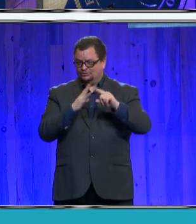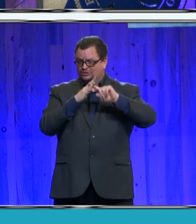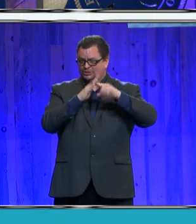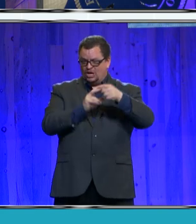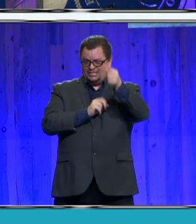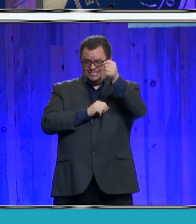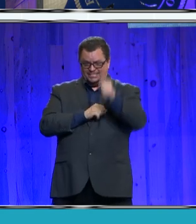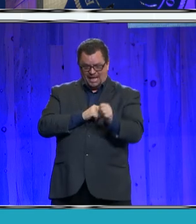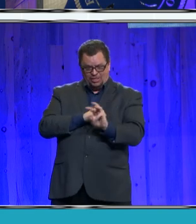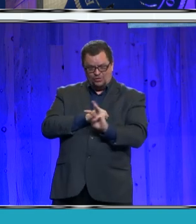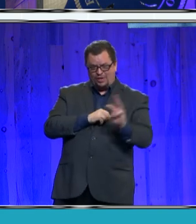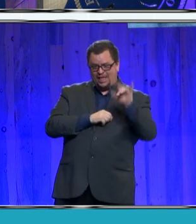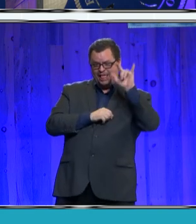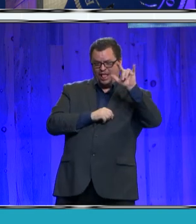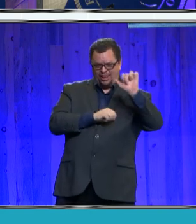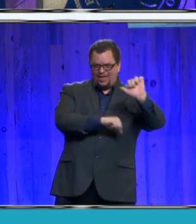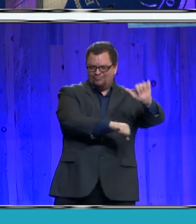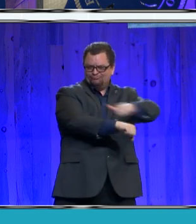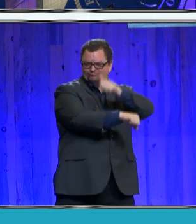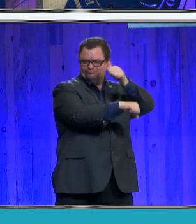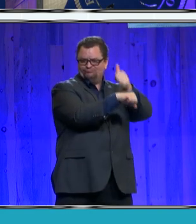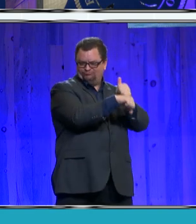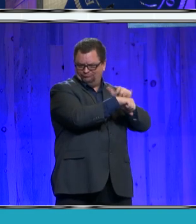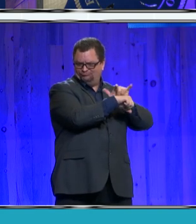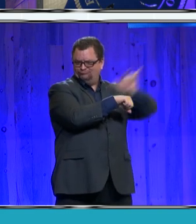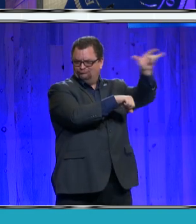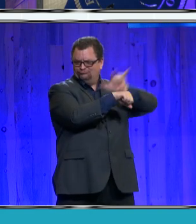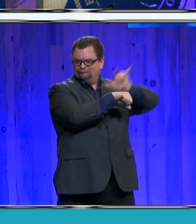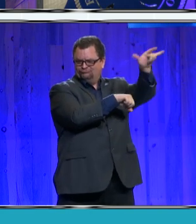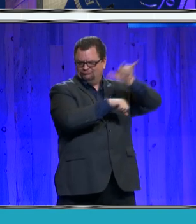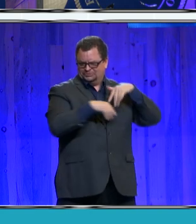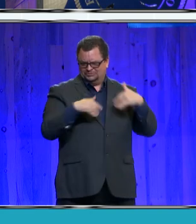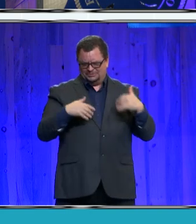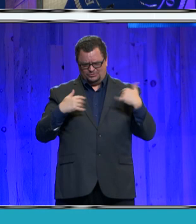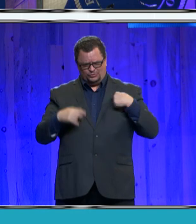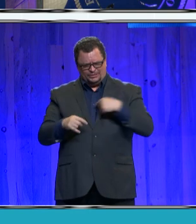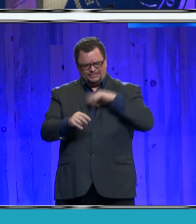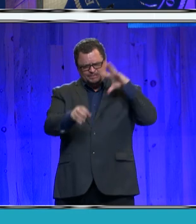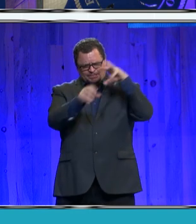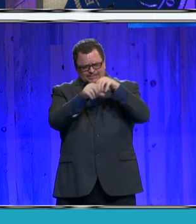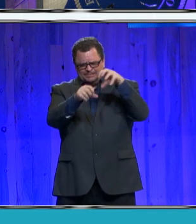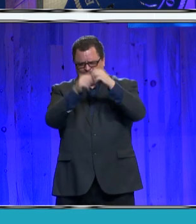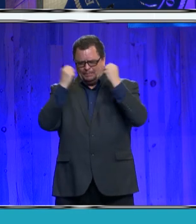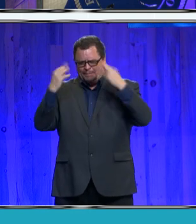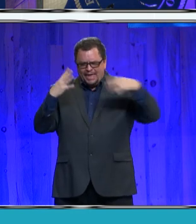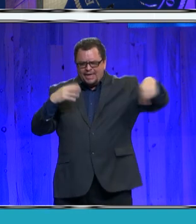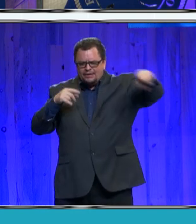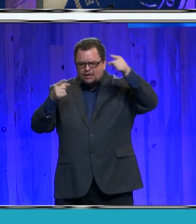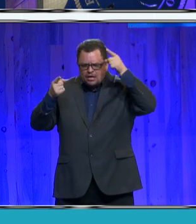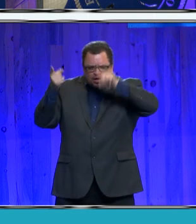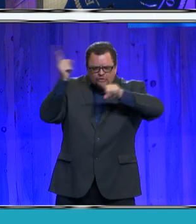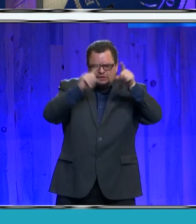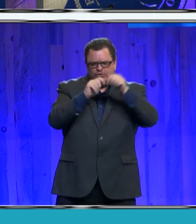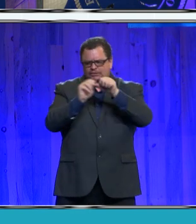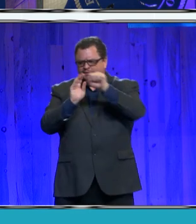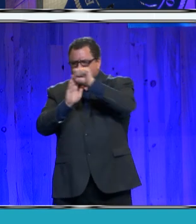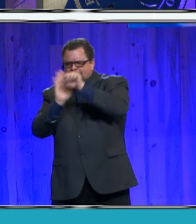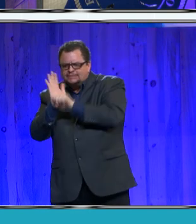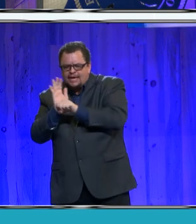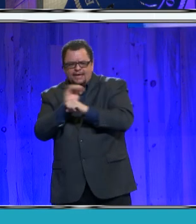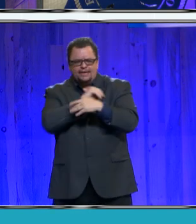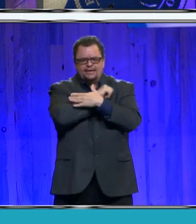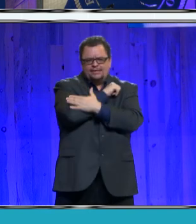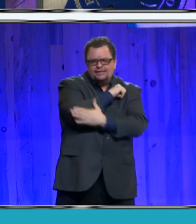We played a key role in negotiating state and county agreements for distribution of the state's opioid settlement